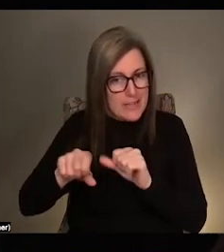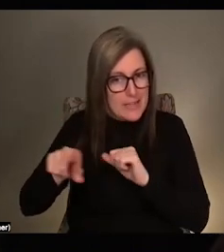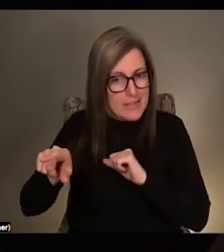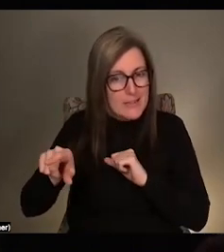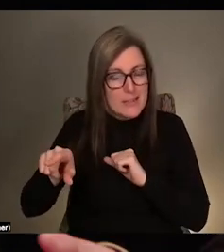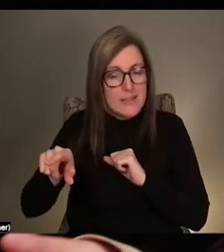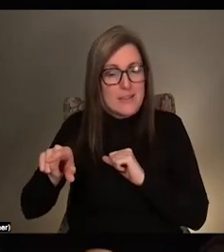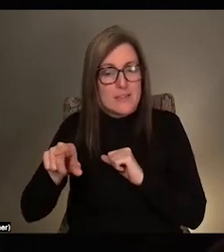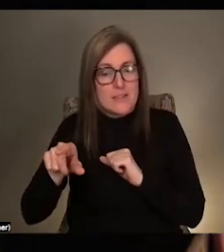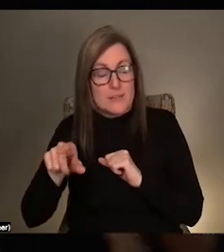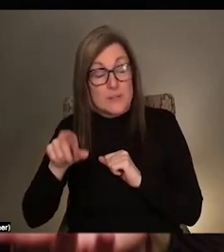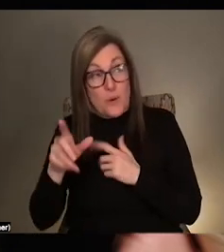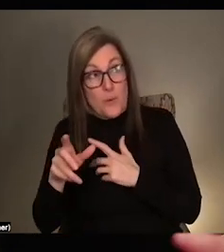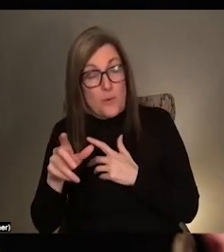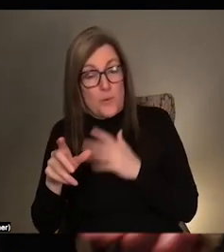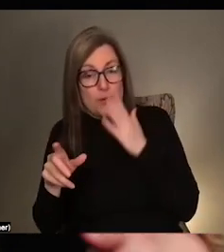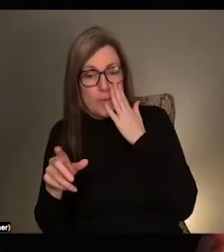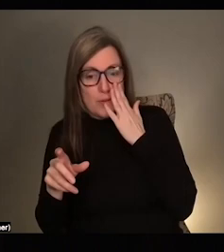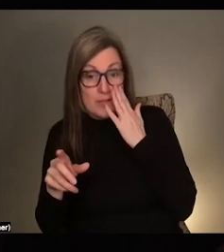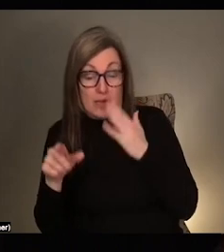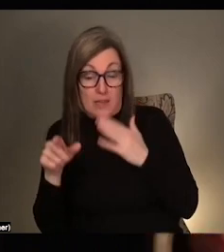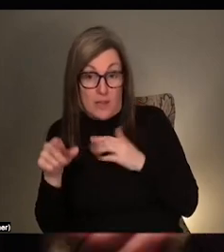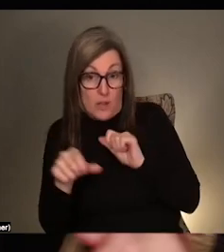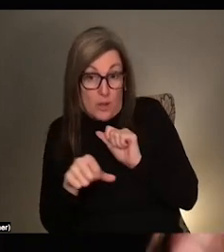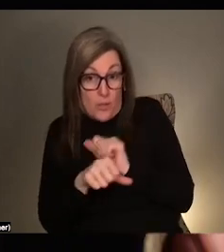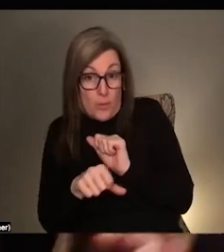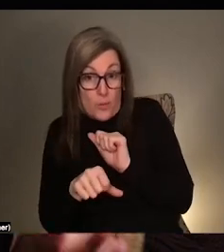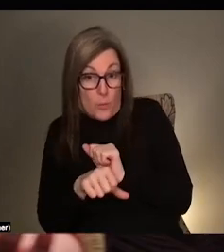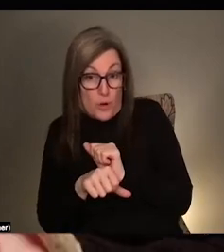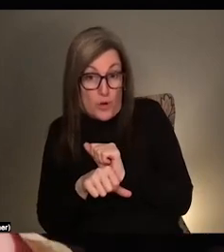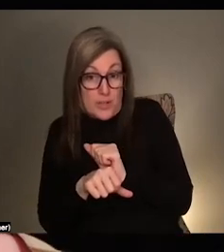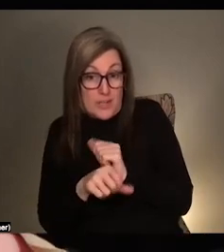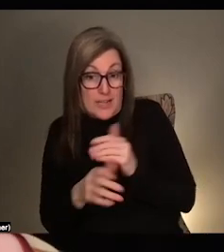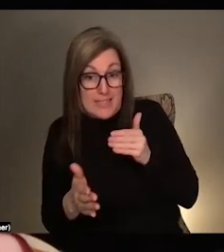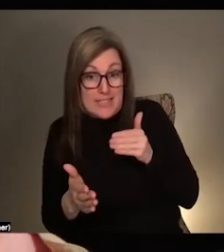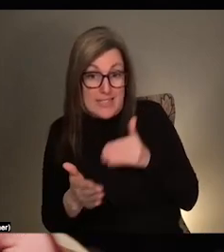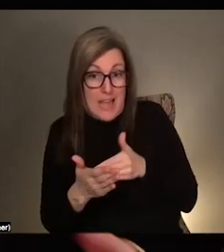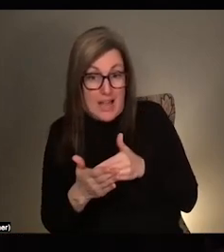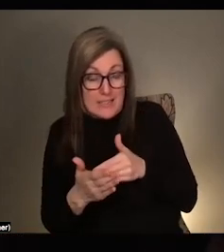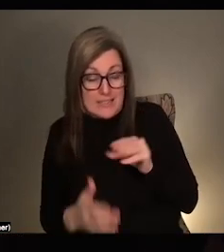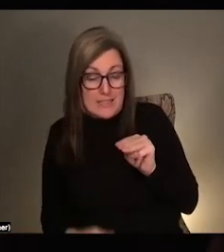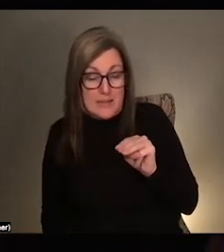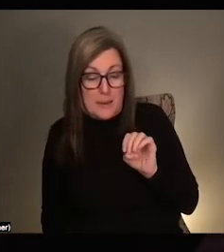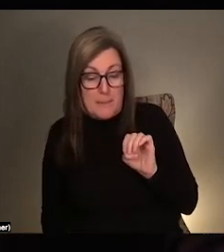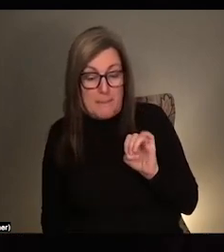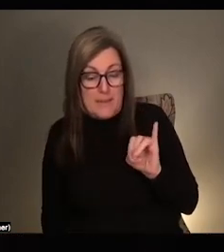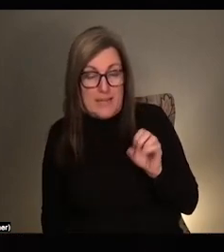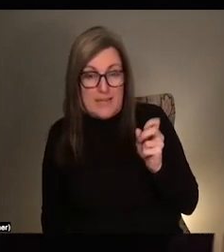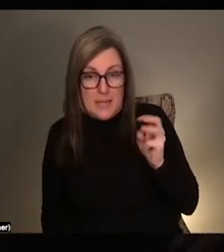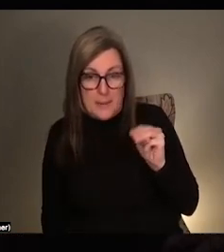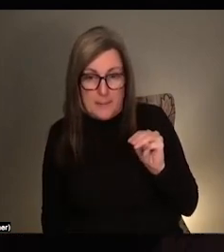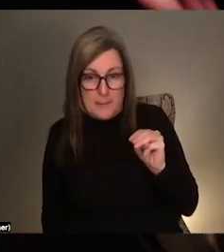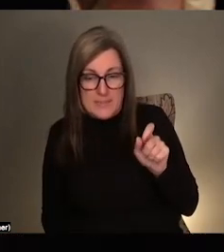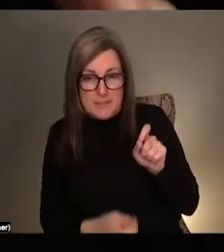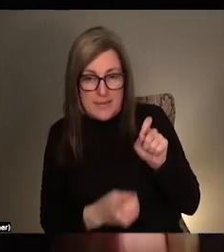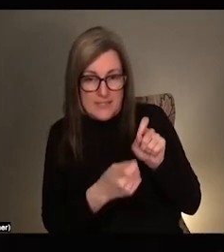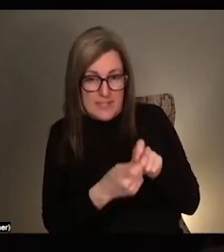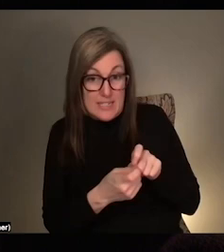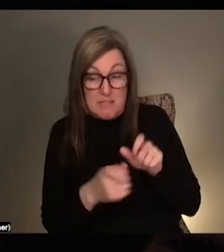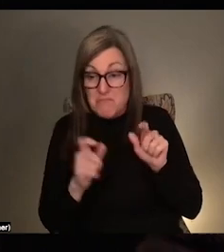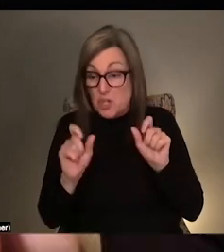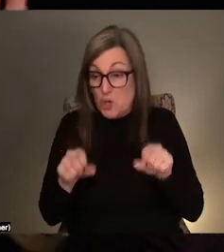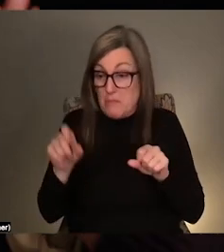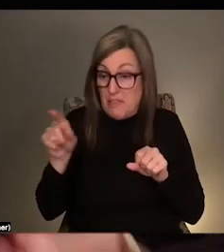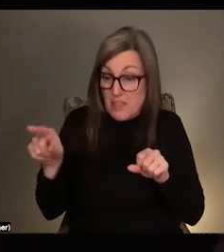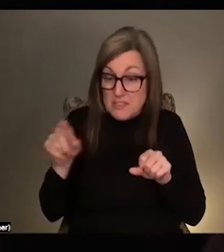of like, yeah, at this point, the work is kind of against medium specificity. Basically, it's just like, sure, it could be this. It could be that